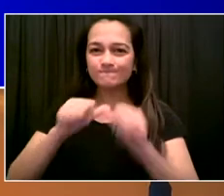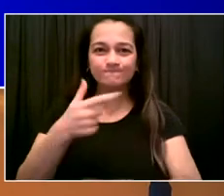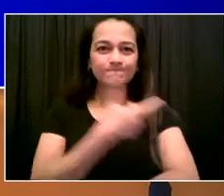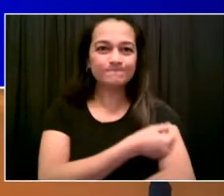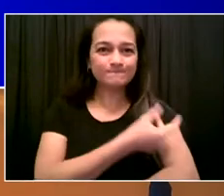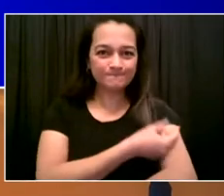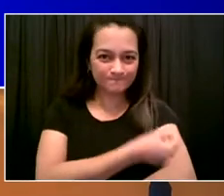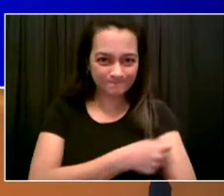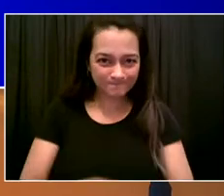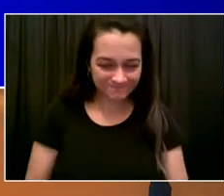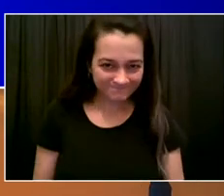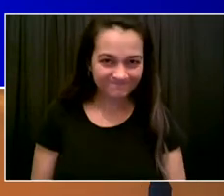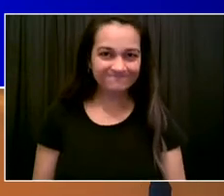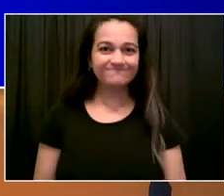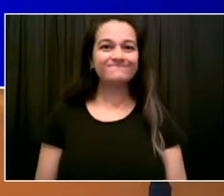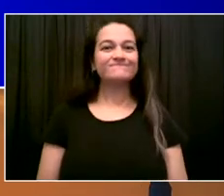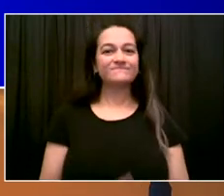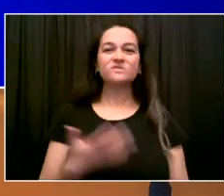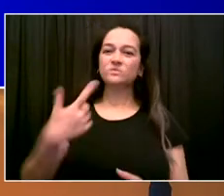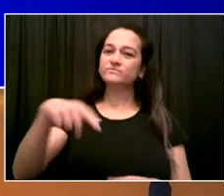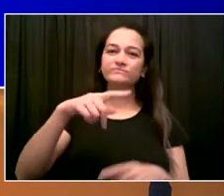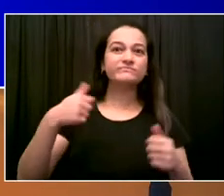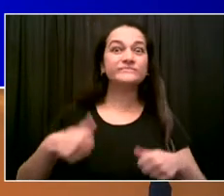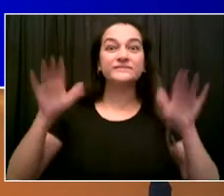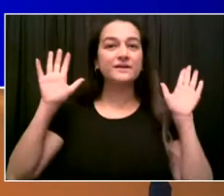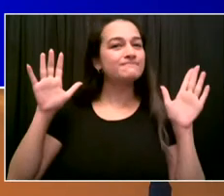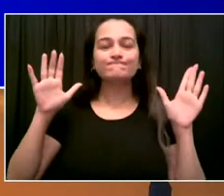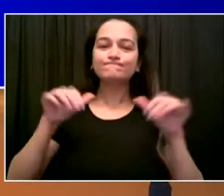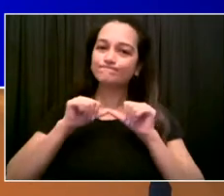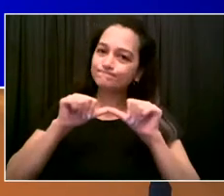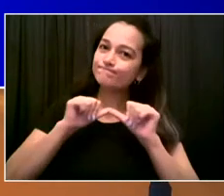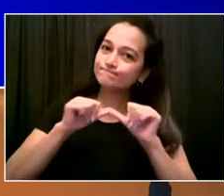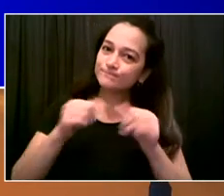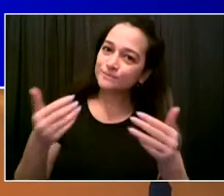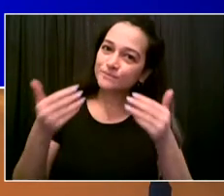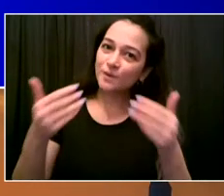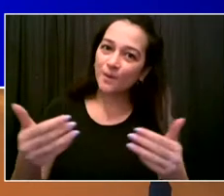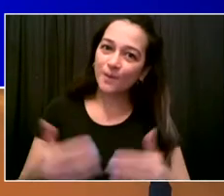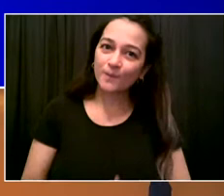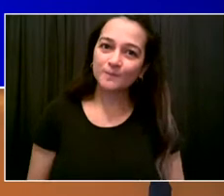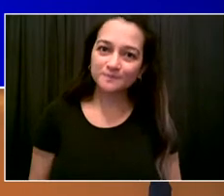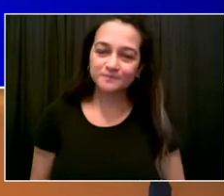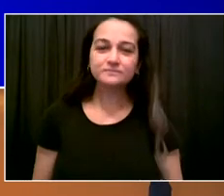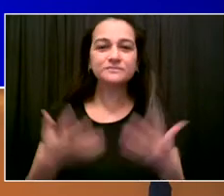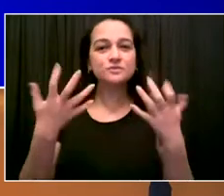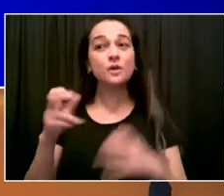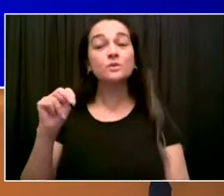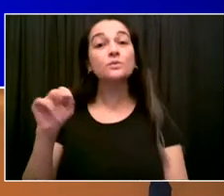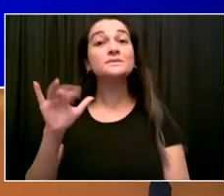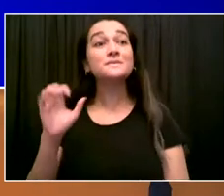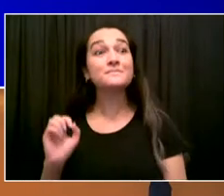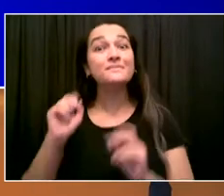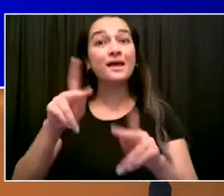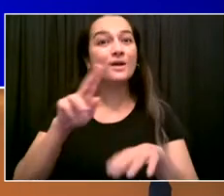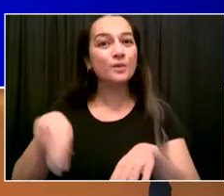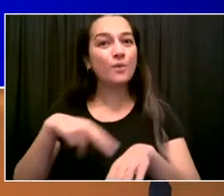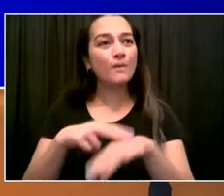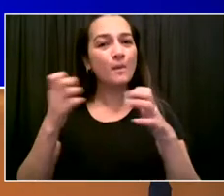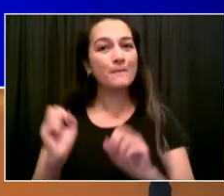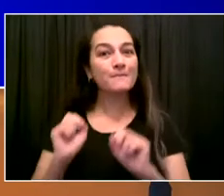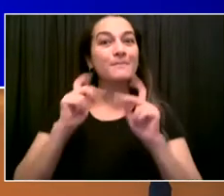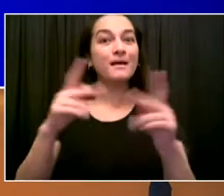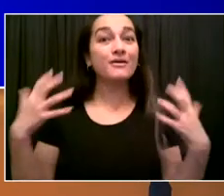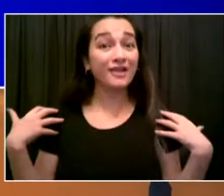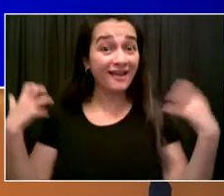back. And every single day, we see more good news of the city coming back to life, things opening again, all because of that